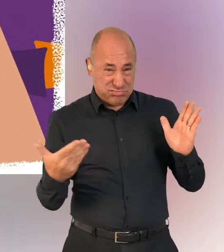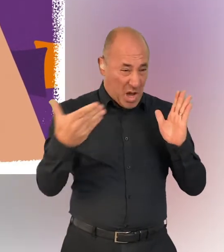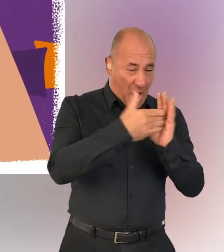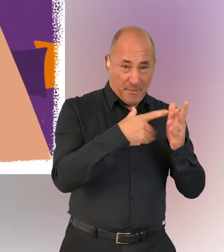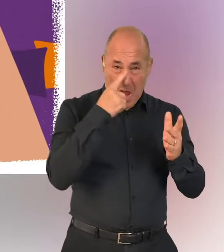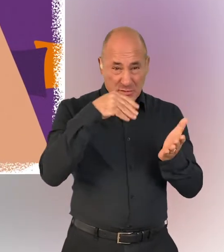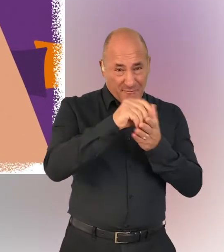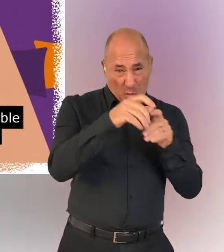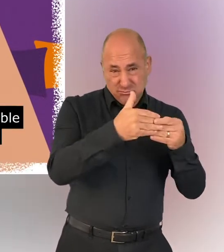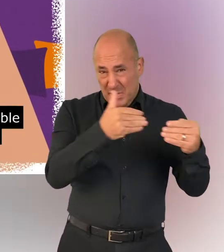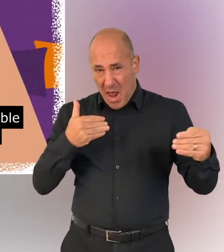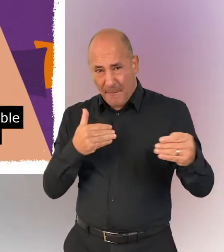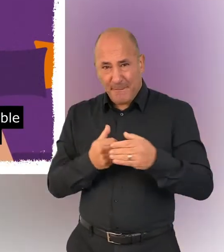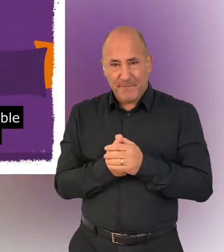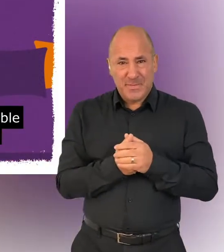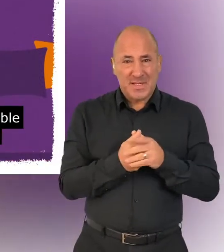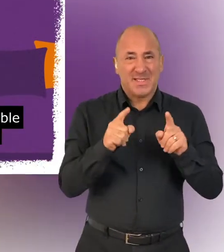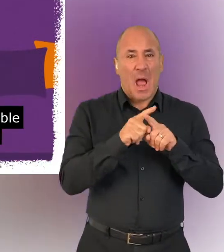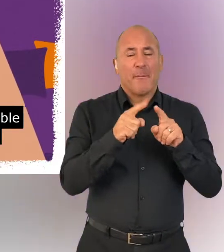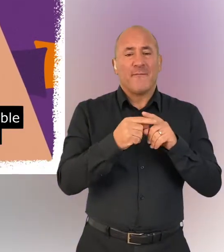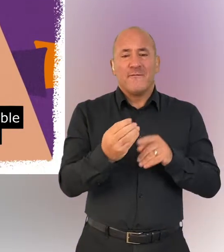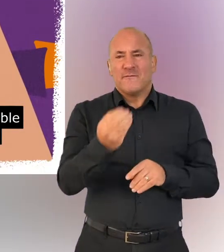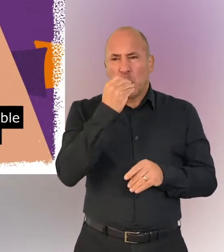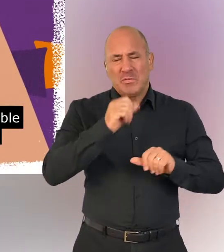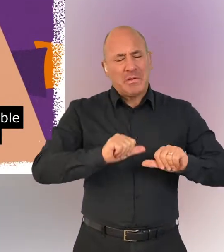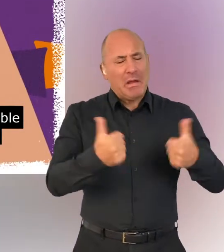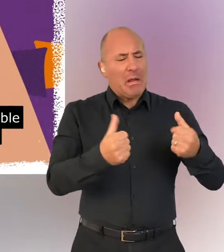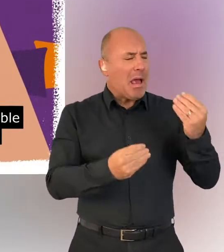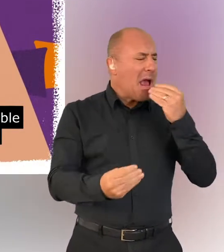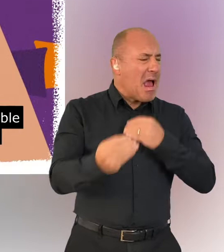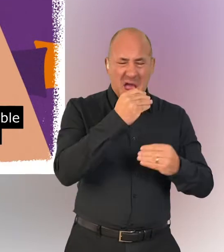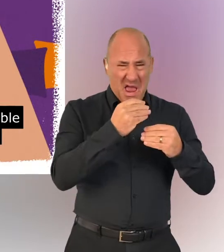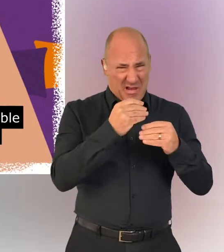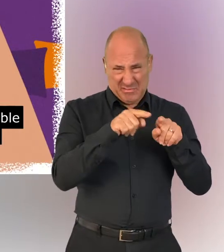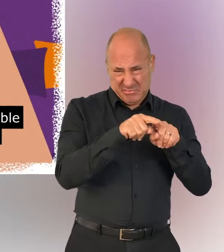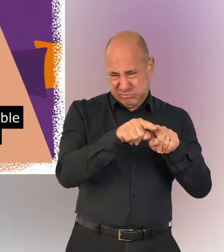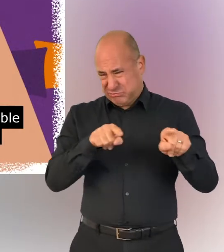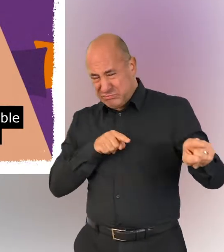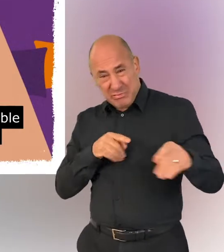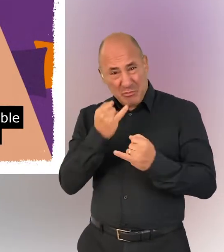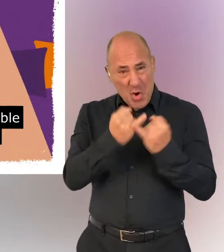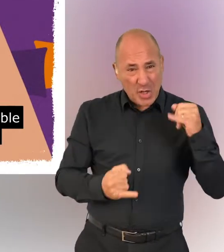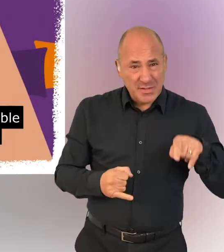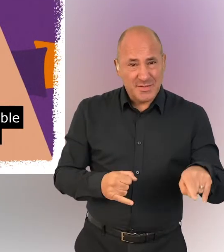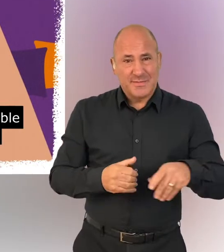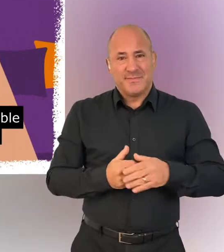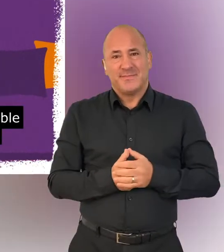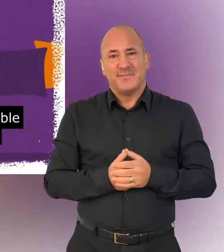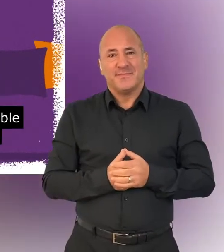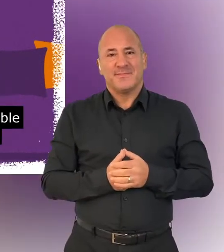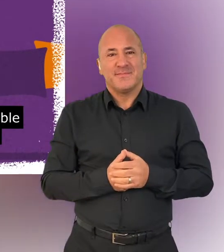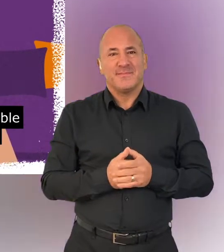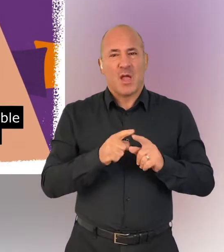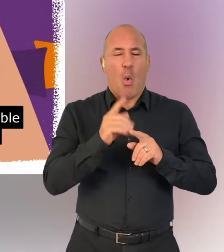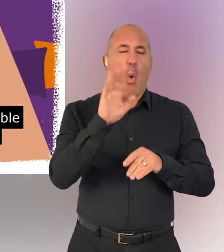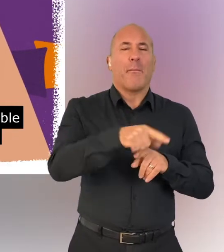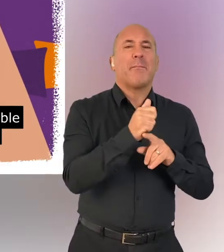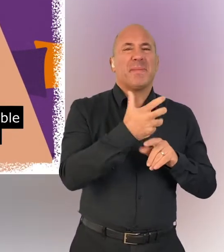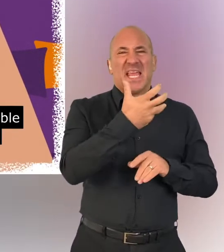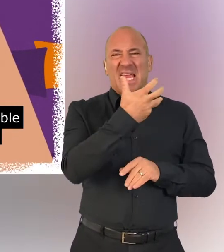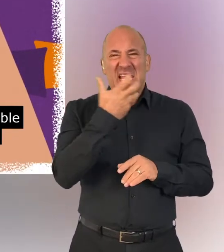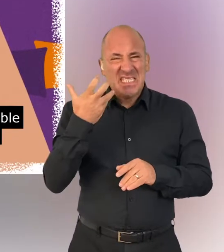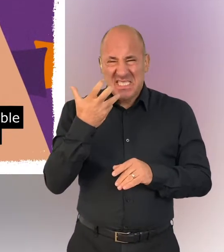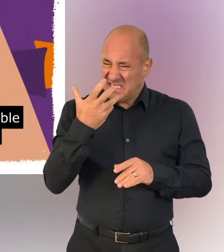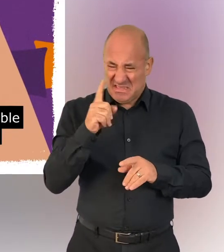bills. Three times more likely to be unable to afford to eat well. Three times more